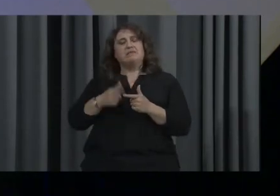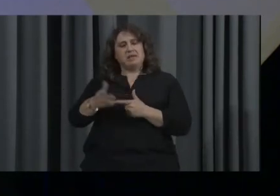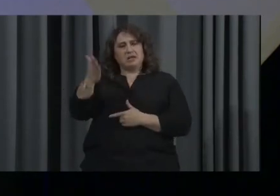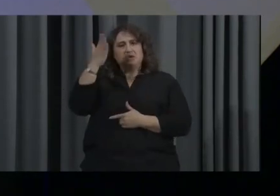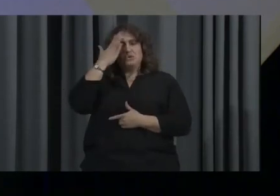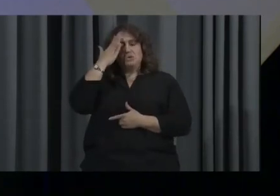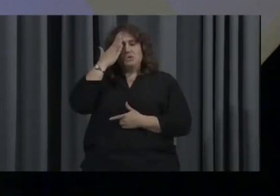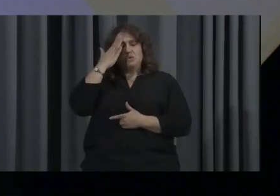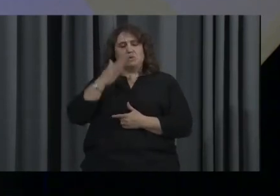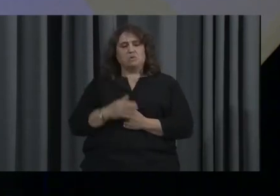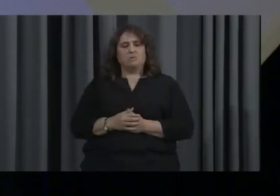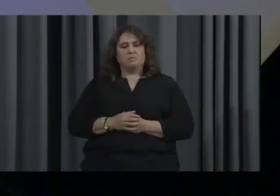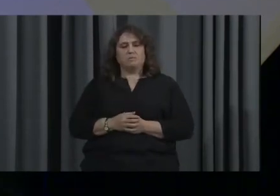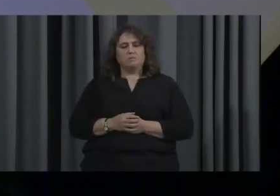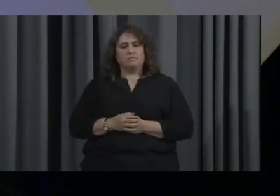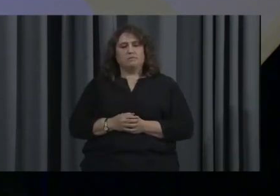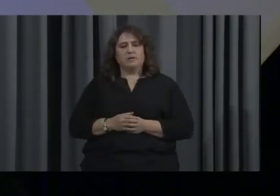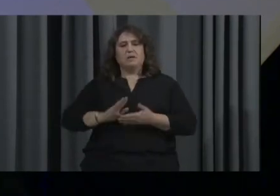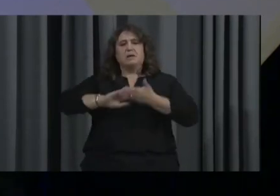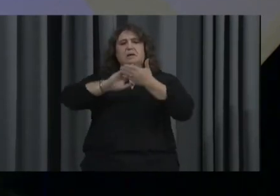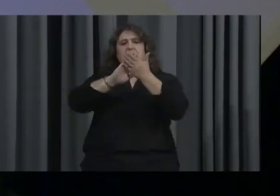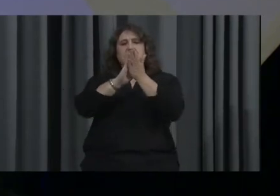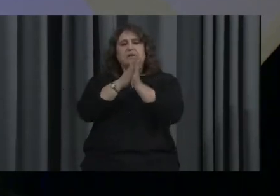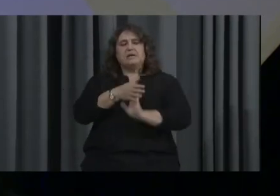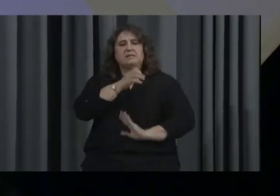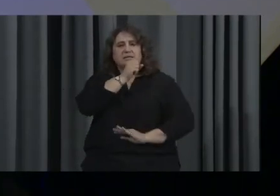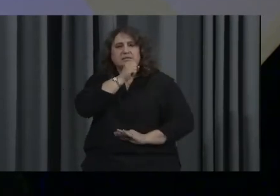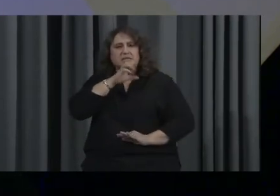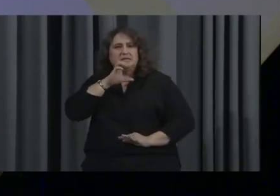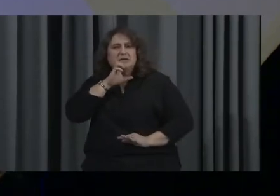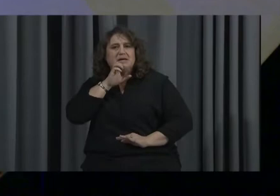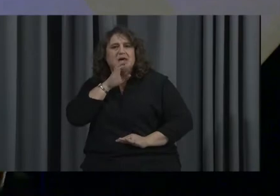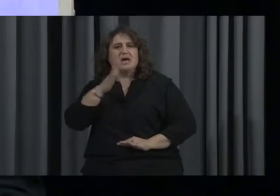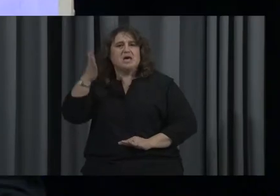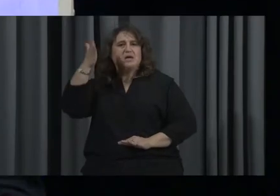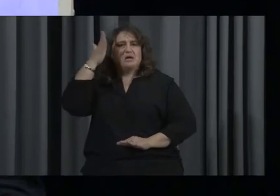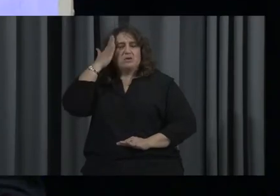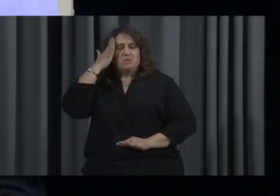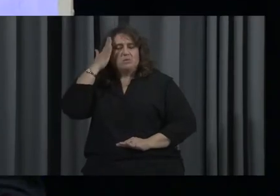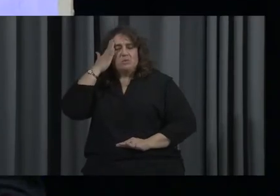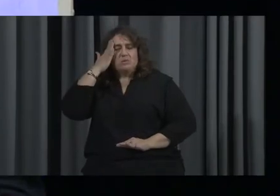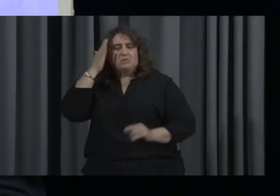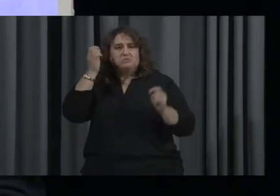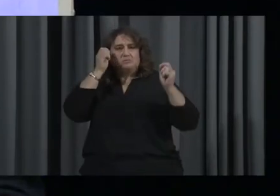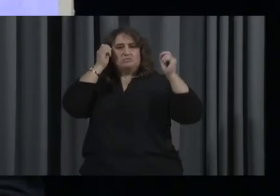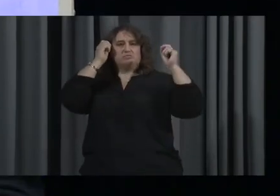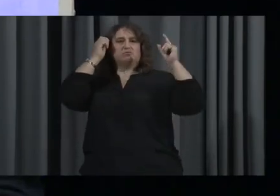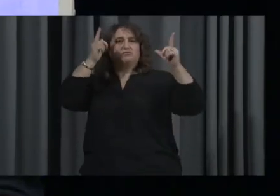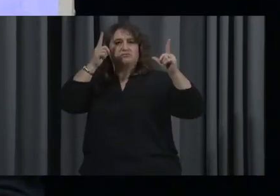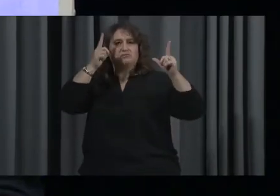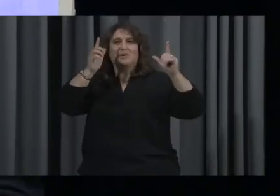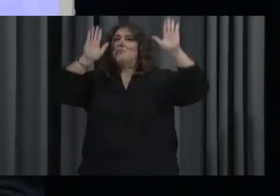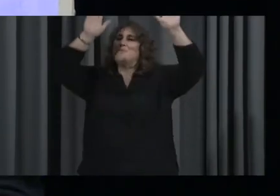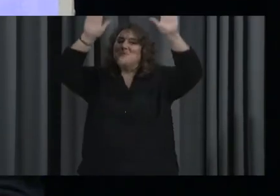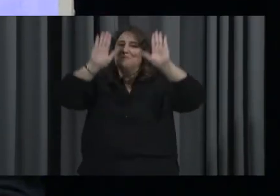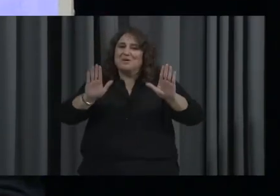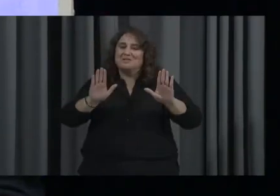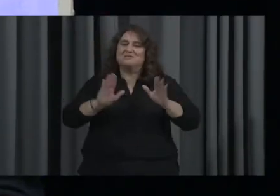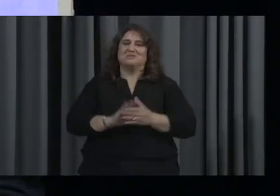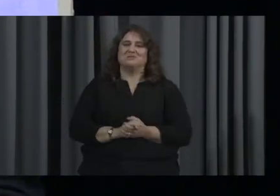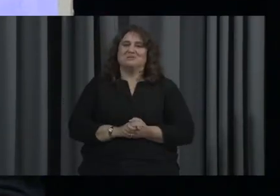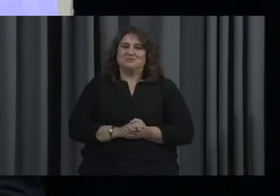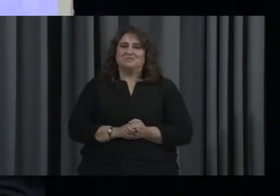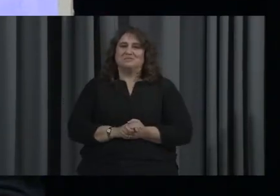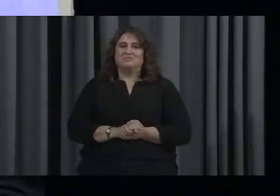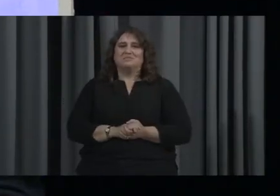growing old and awakening can be a wonderful thing, and there's lots of things that they can do. And I think